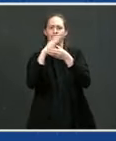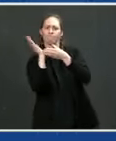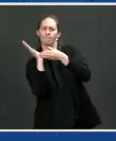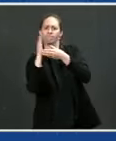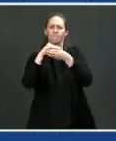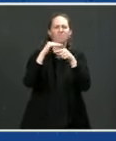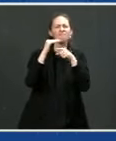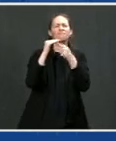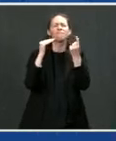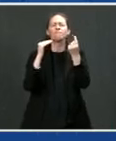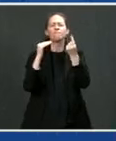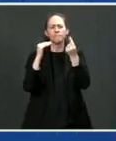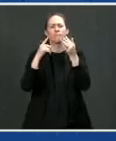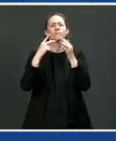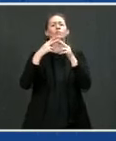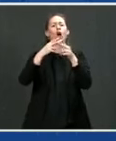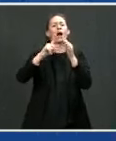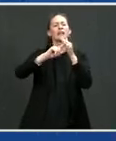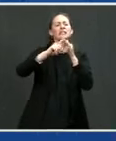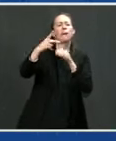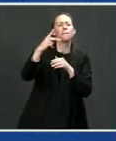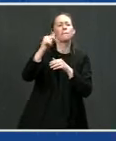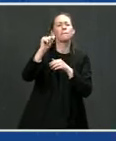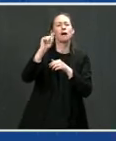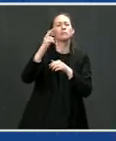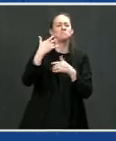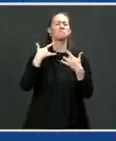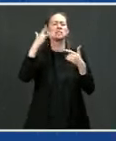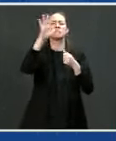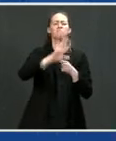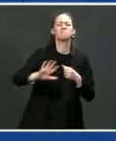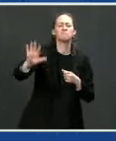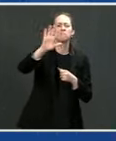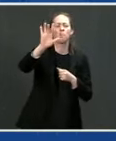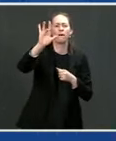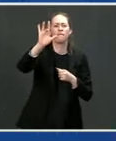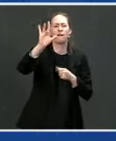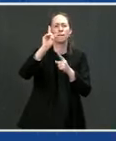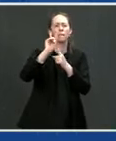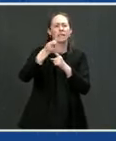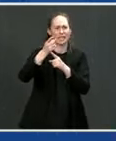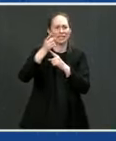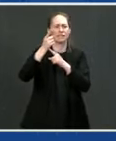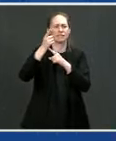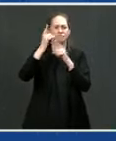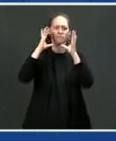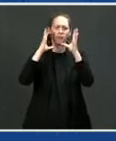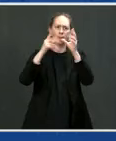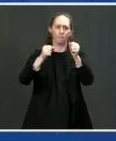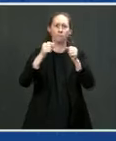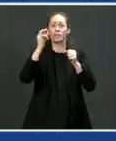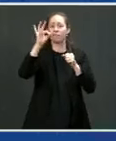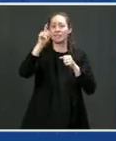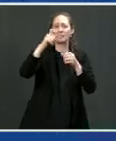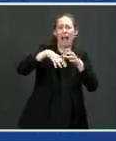about 25 minutes to do that. But I just wanted to give you an example of something that I attach up here.